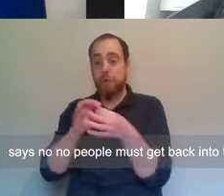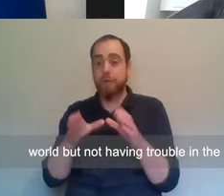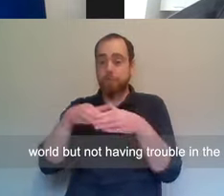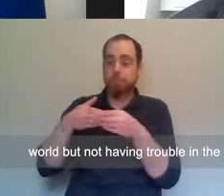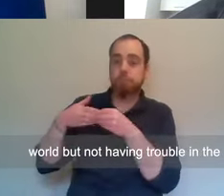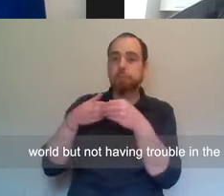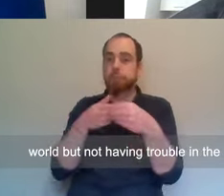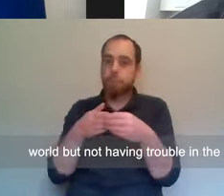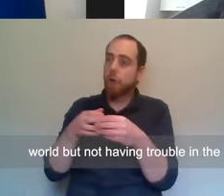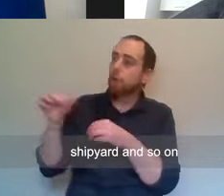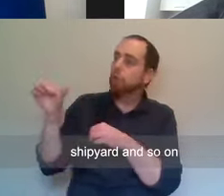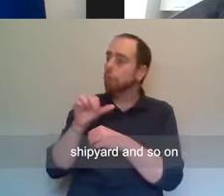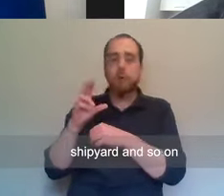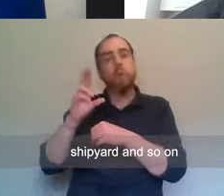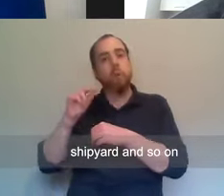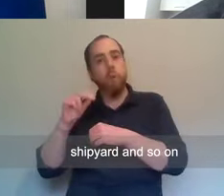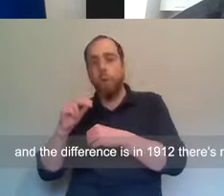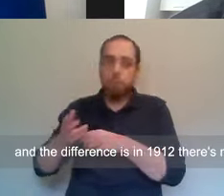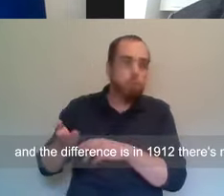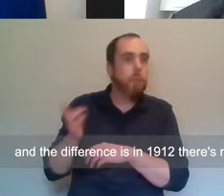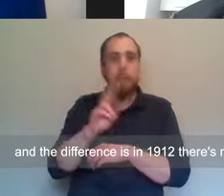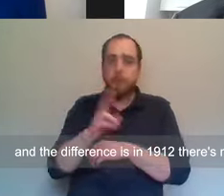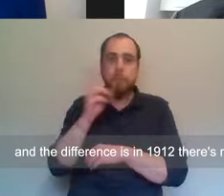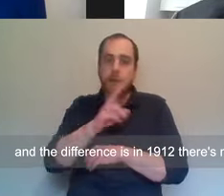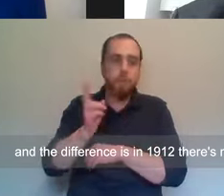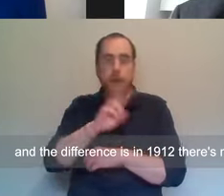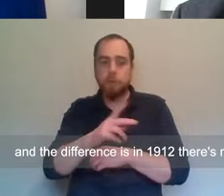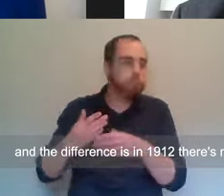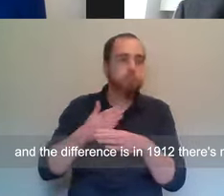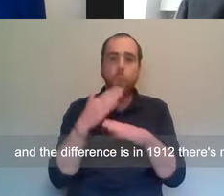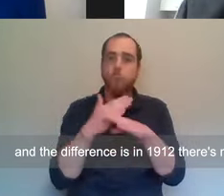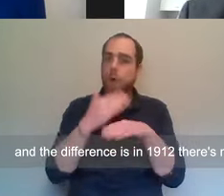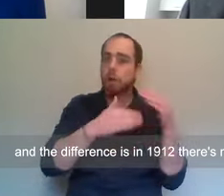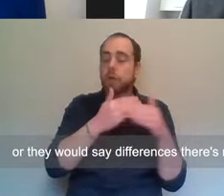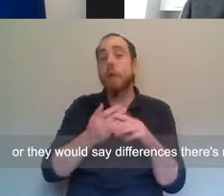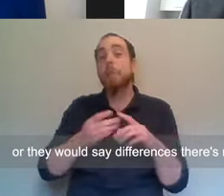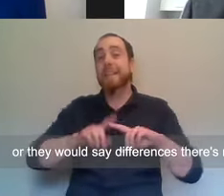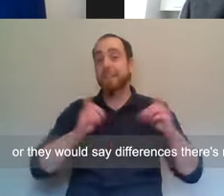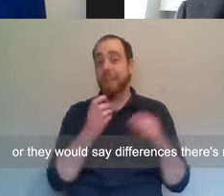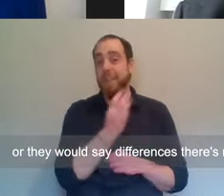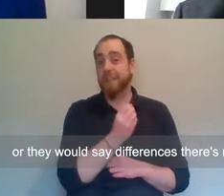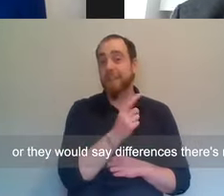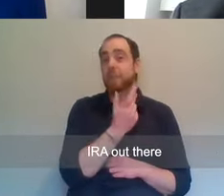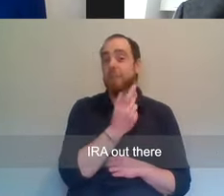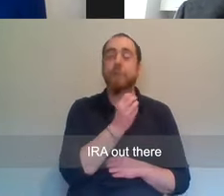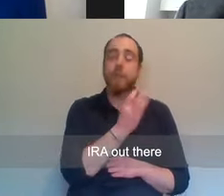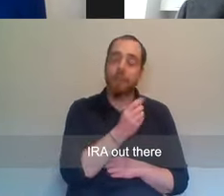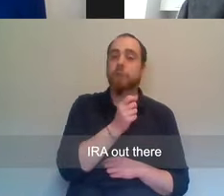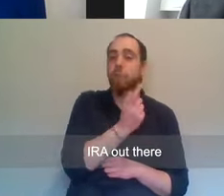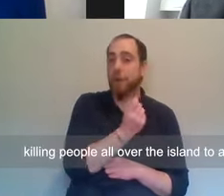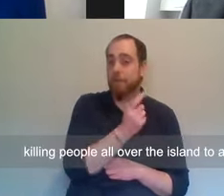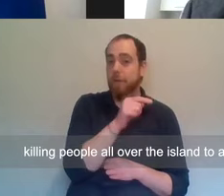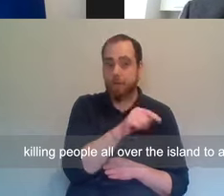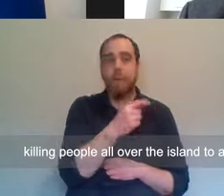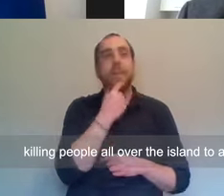people must get back into their work, not having trouble in the shipyard, and so on. And the difference is, in 1912, there's no, or they would say the difference is, there's no IRA